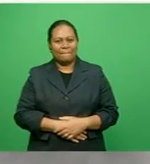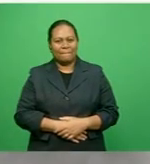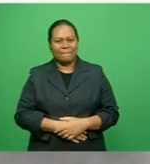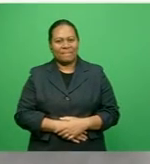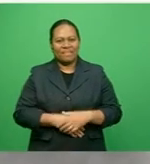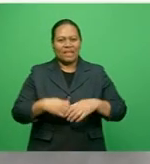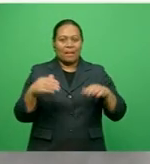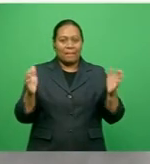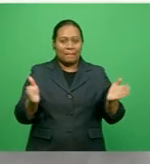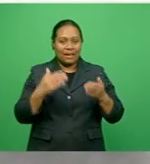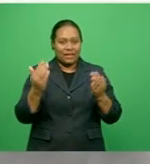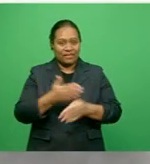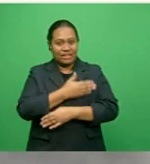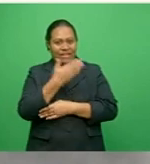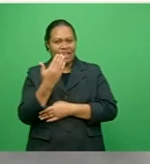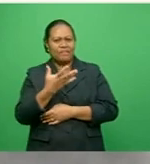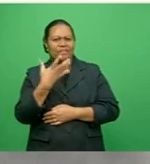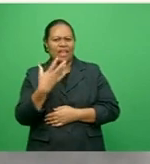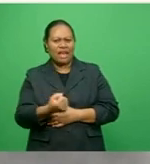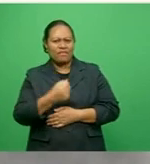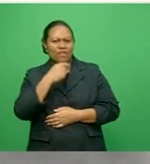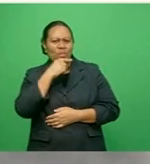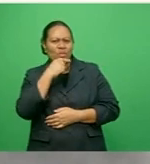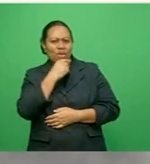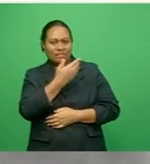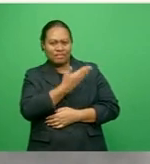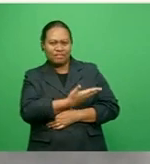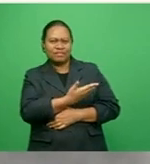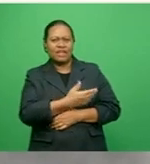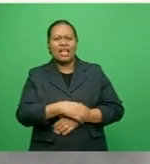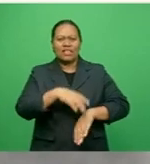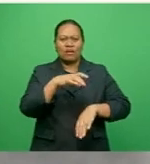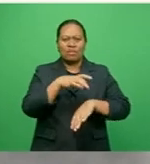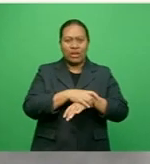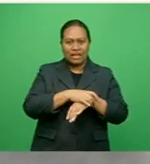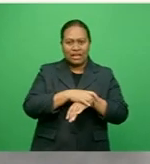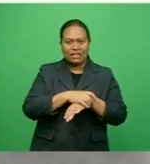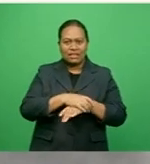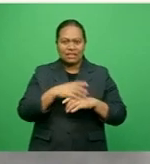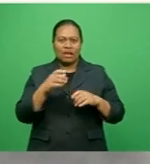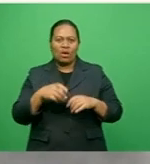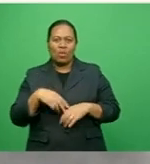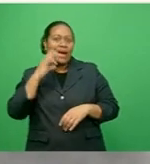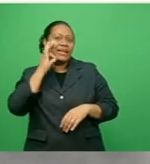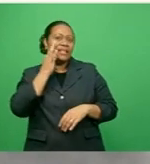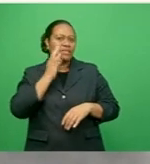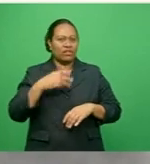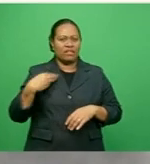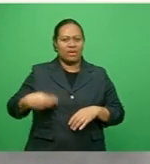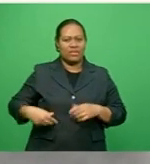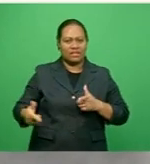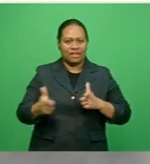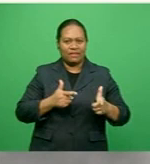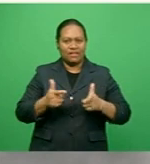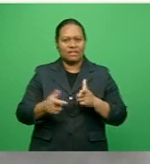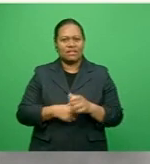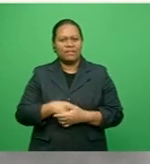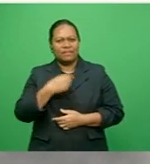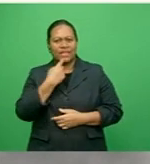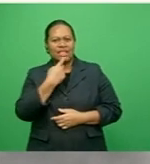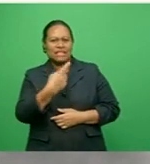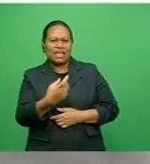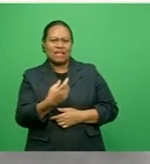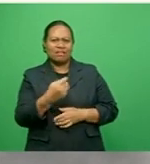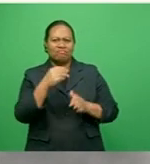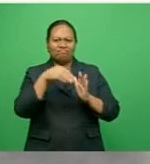In play of the day we have this try by Minos Mbunivai against the star-started police white at the Murray 7th. While Mbunivai might have